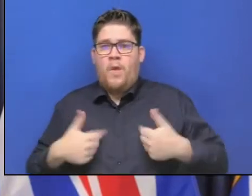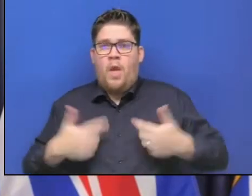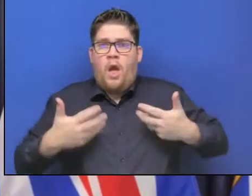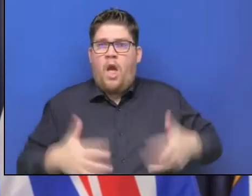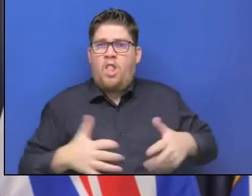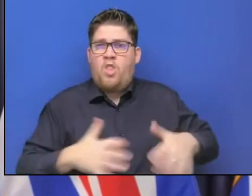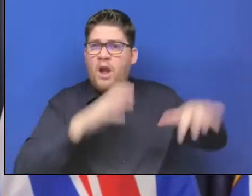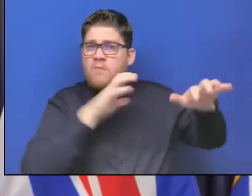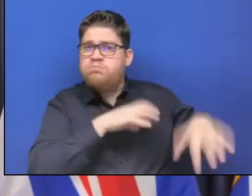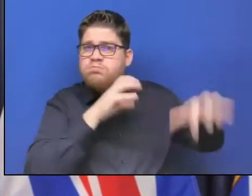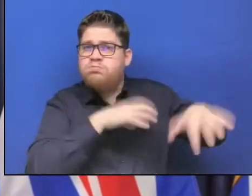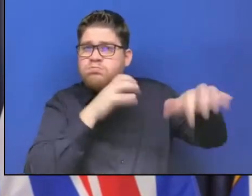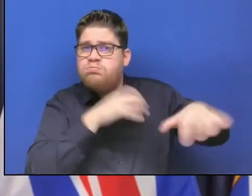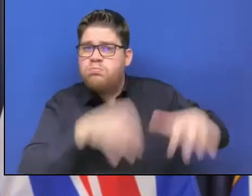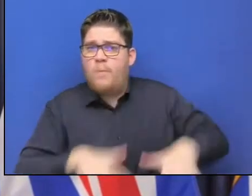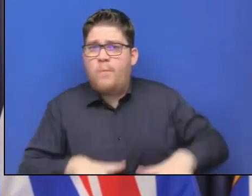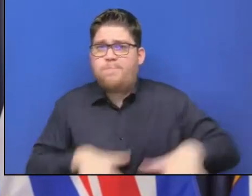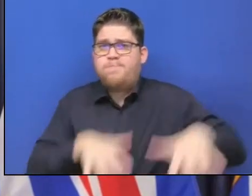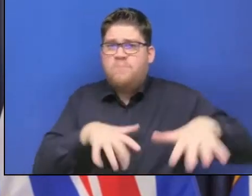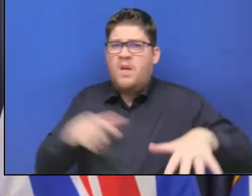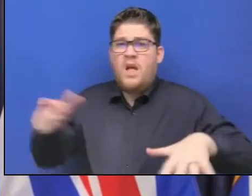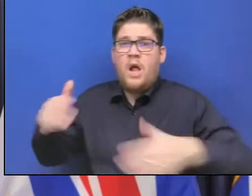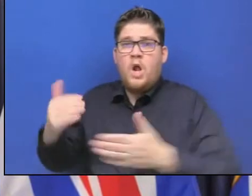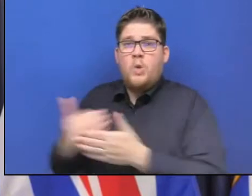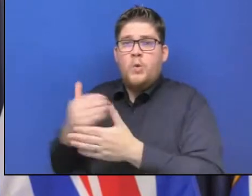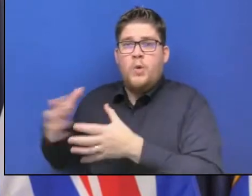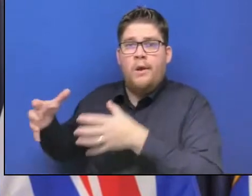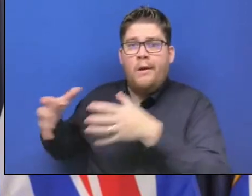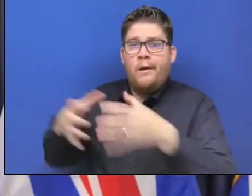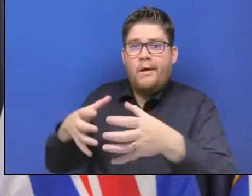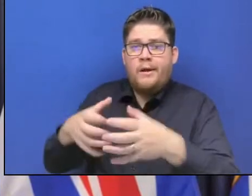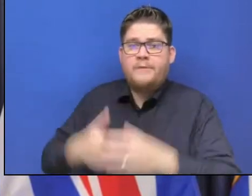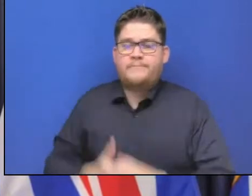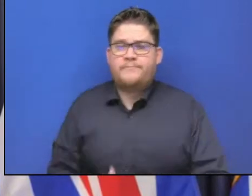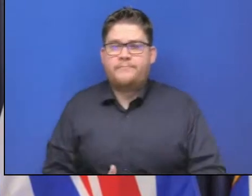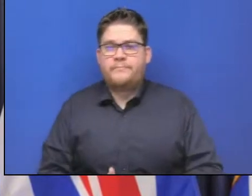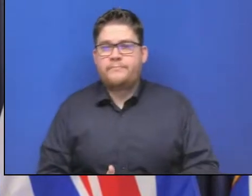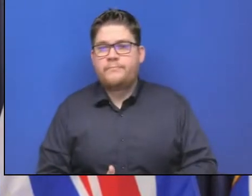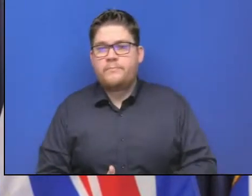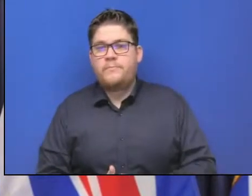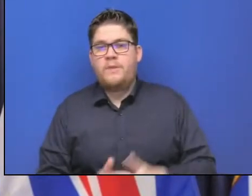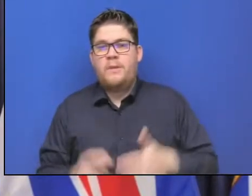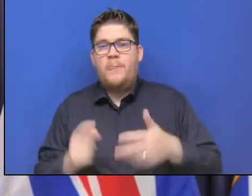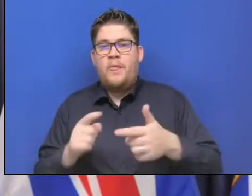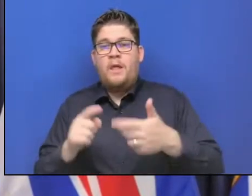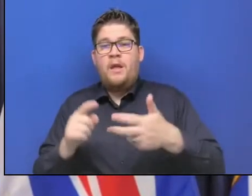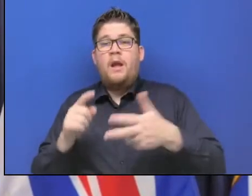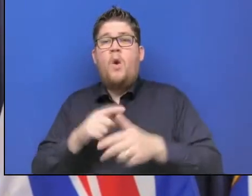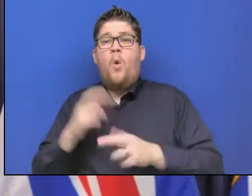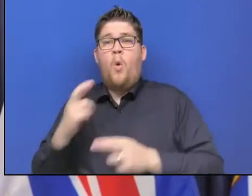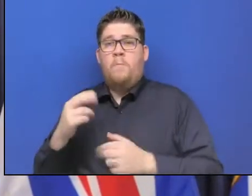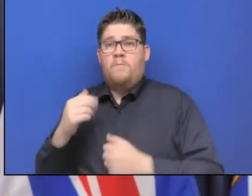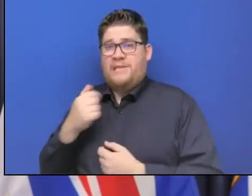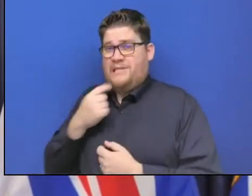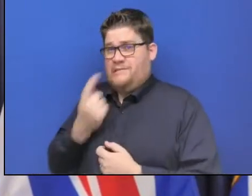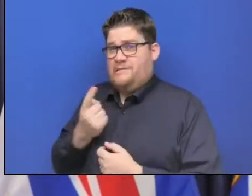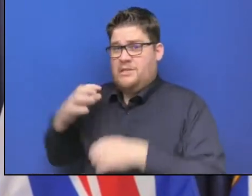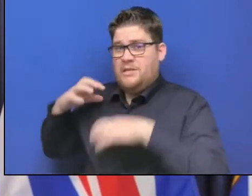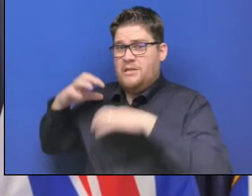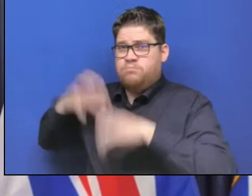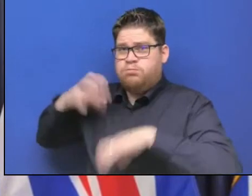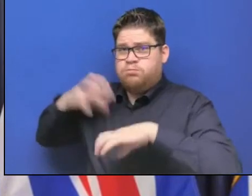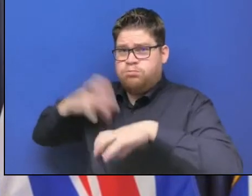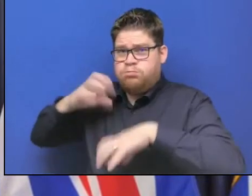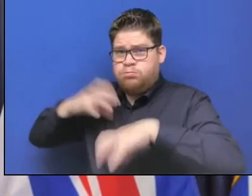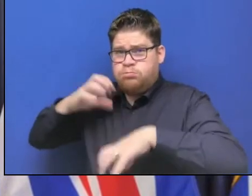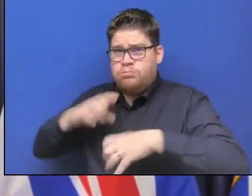is, and we're hoping that there's a bit of a break because that allows some of the water to go away. Then again, the one following that is viewed as a typical